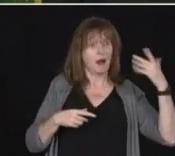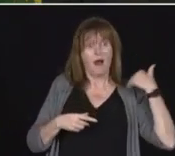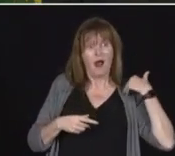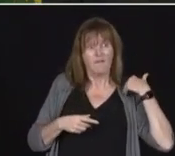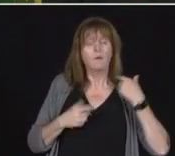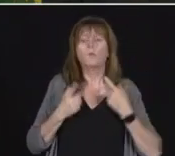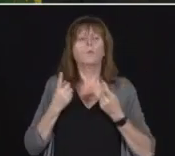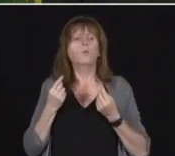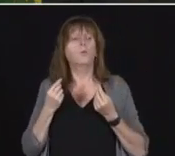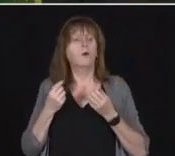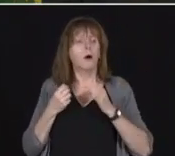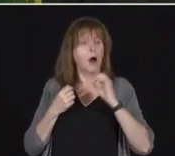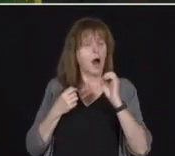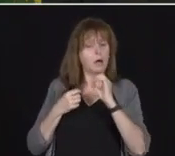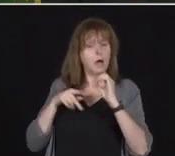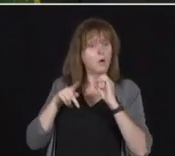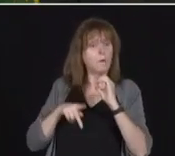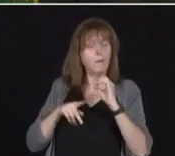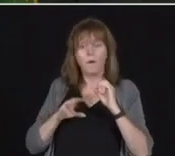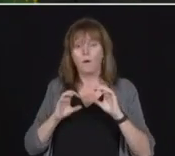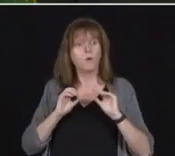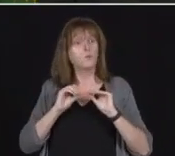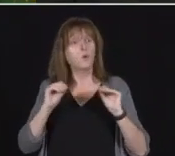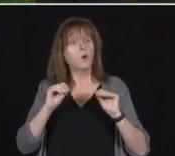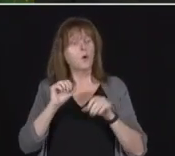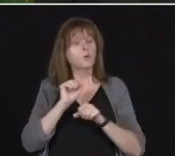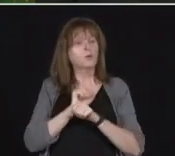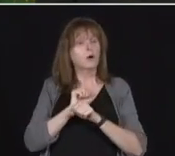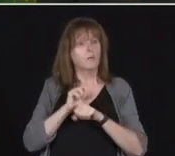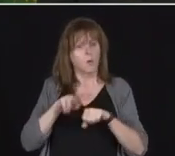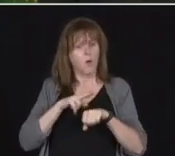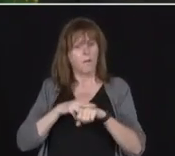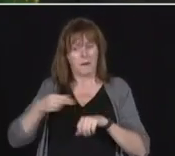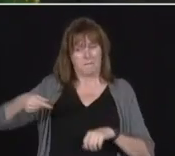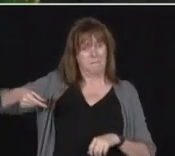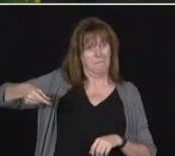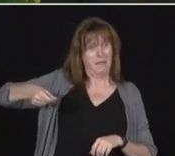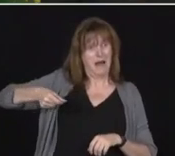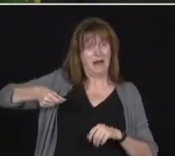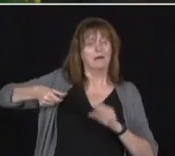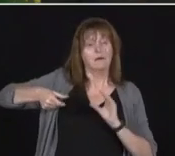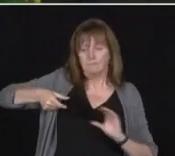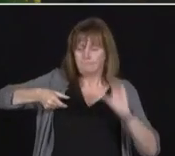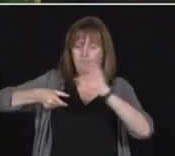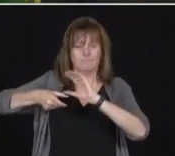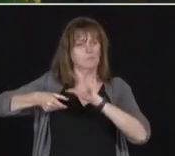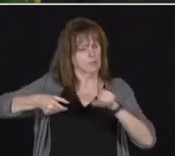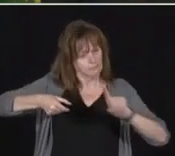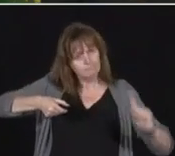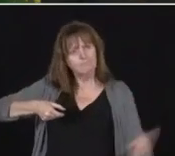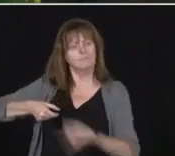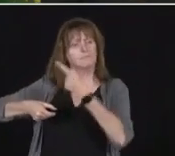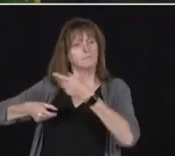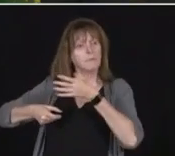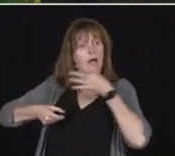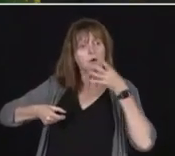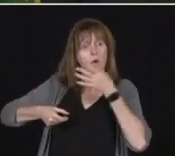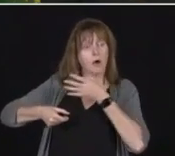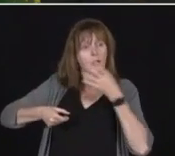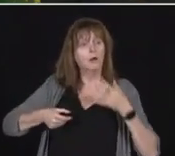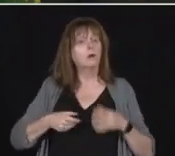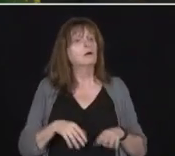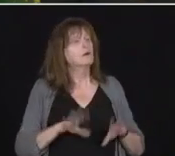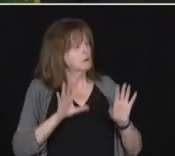during the pandemic to take up jobs on farms that they might not otherwise? Well, we've had this discussion and even